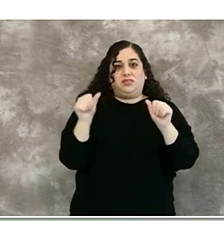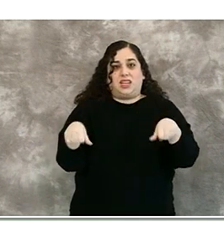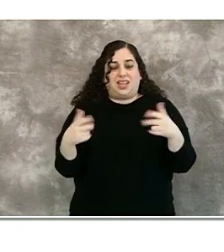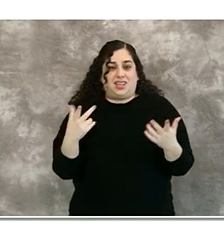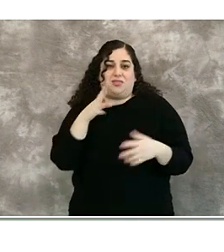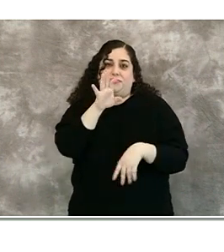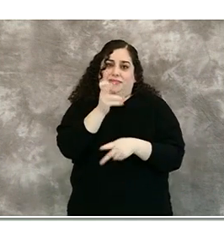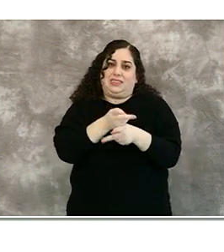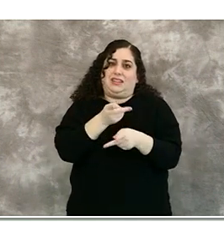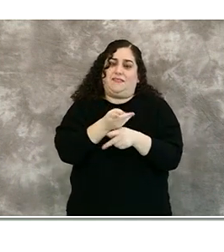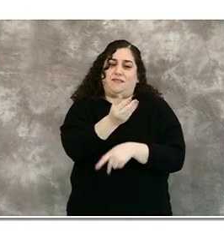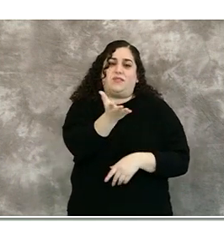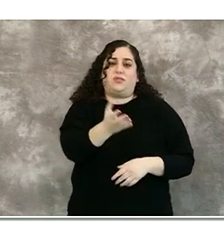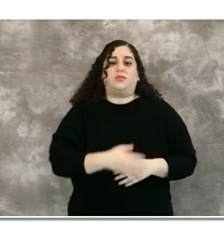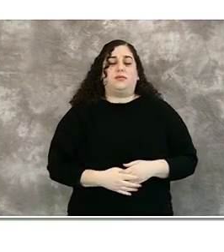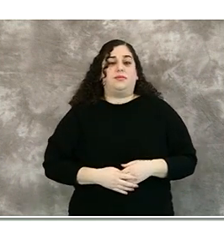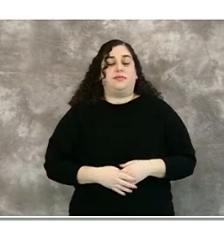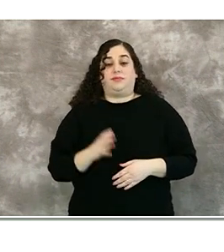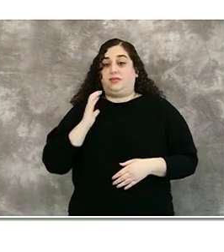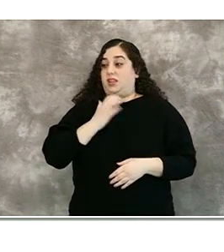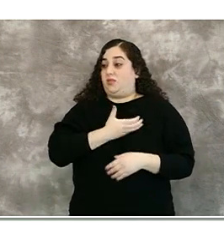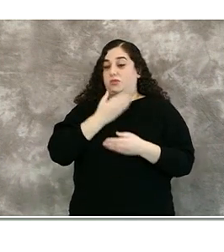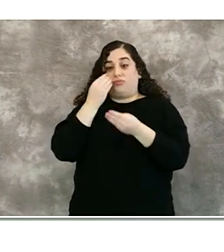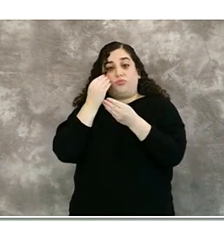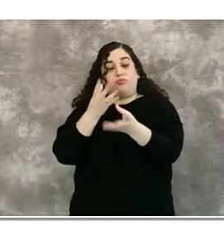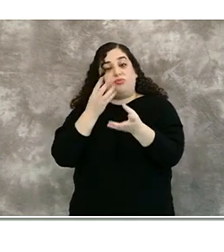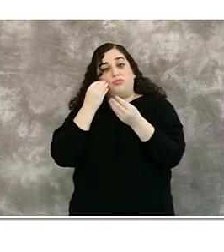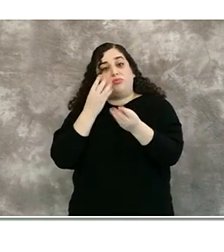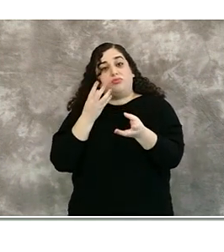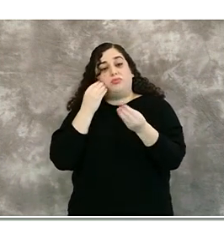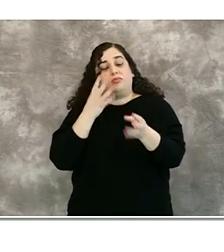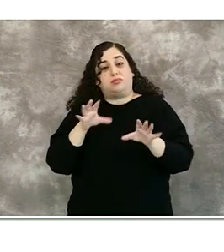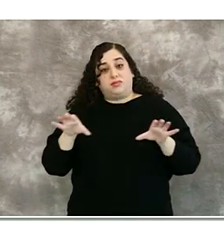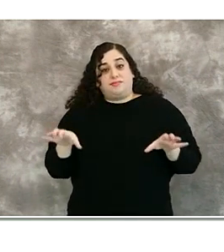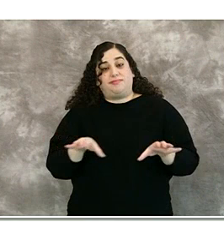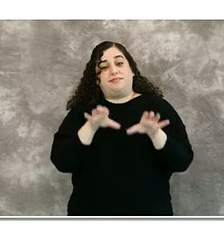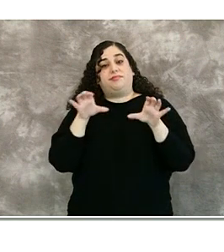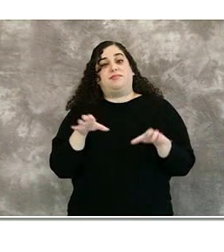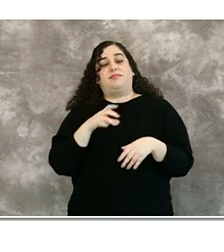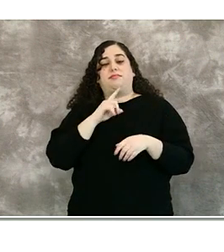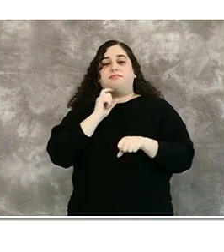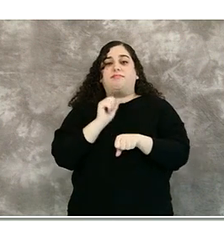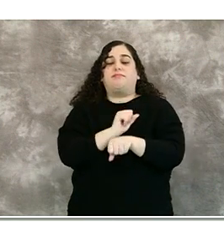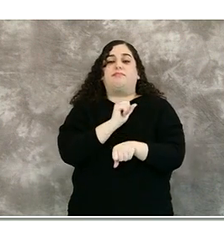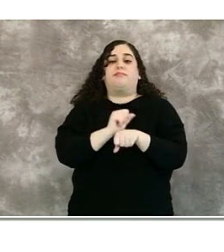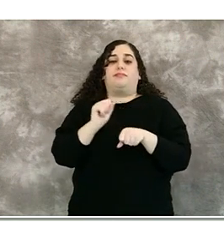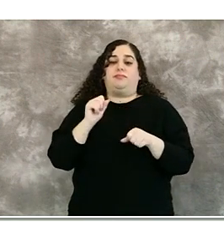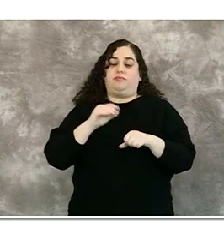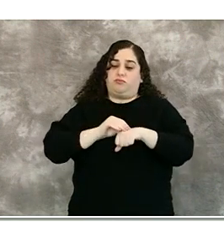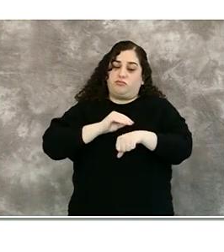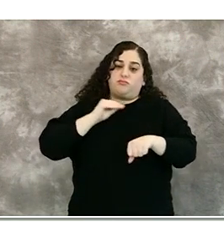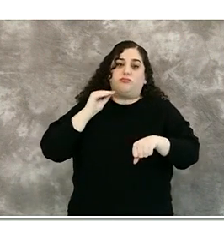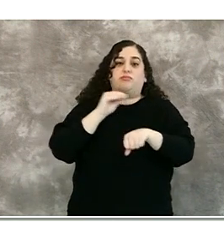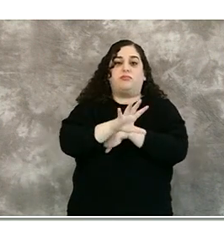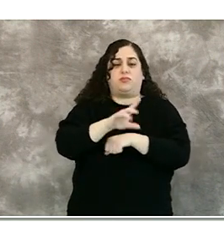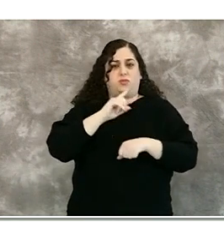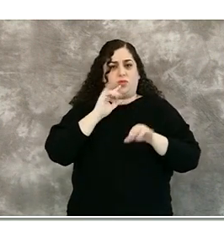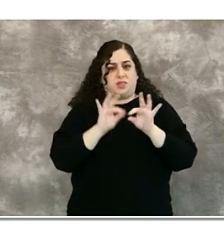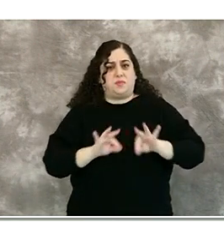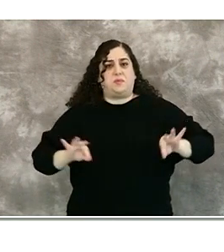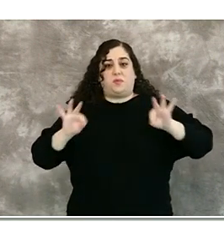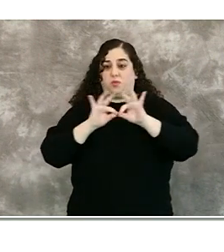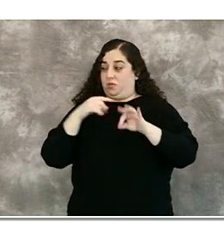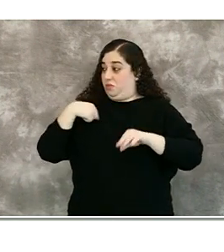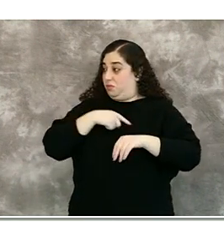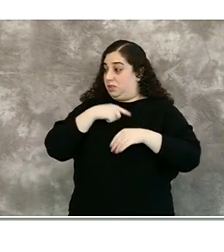briefings here that these are the actions that actually have effect and matter and that we need to be